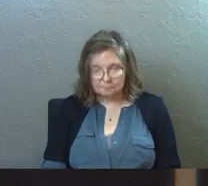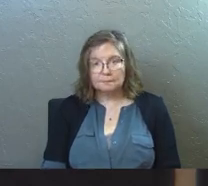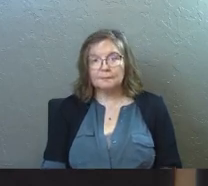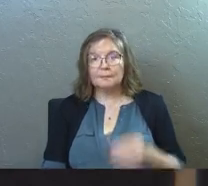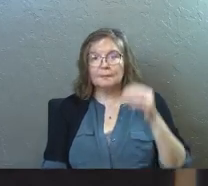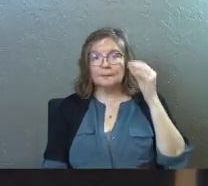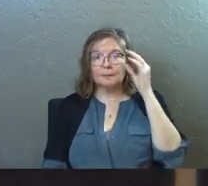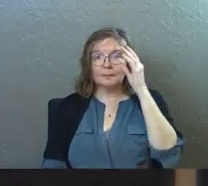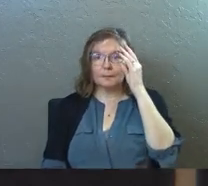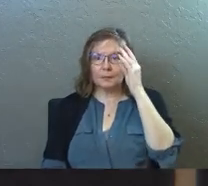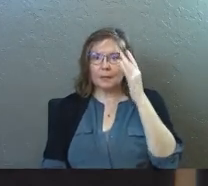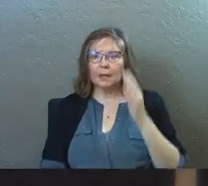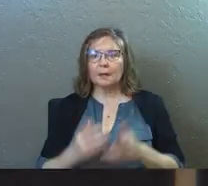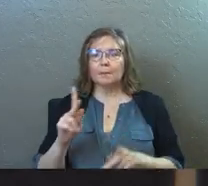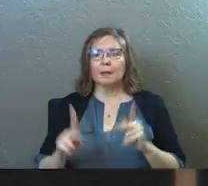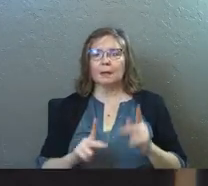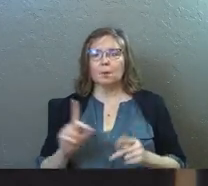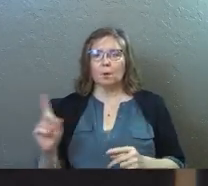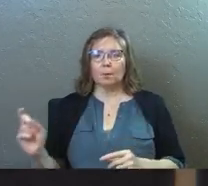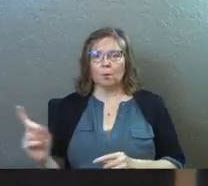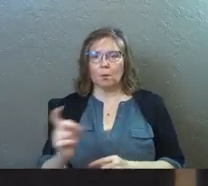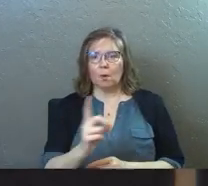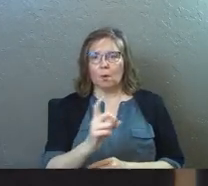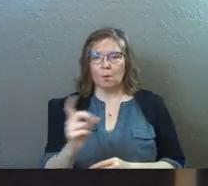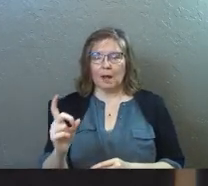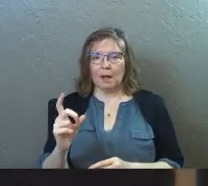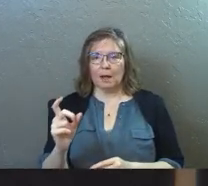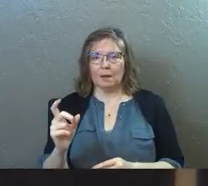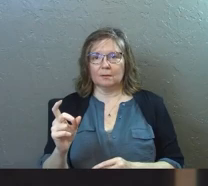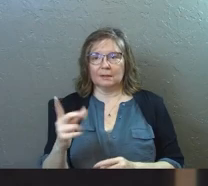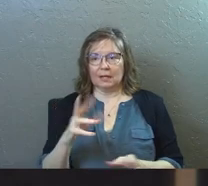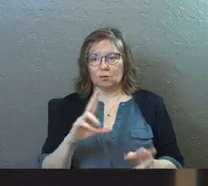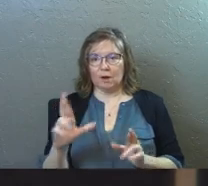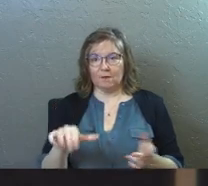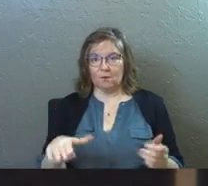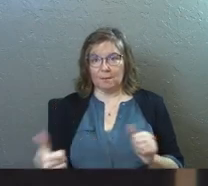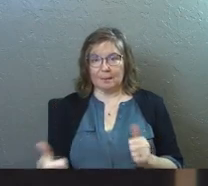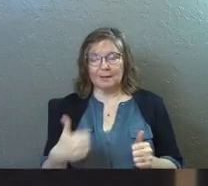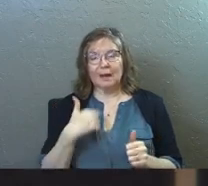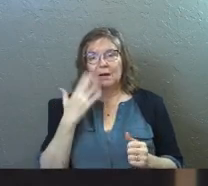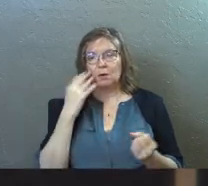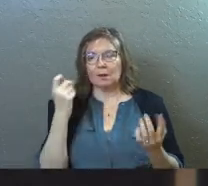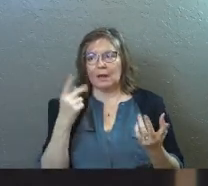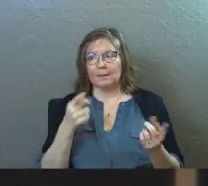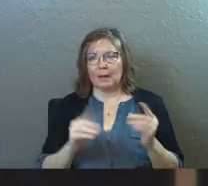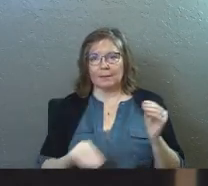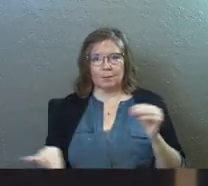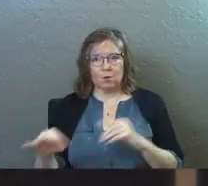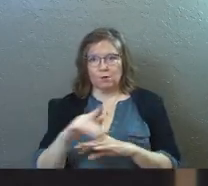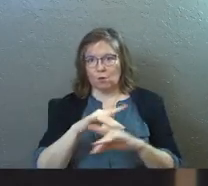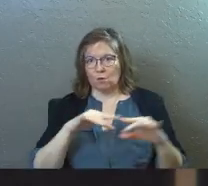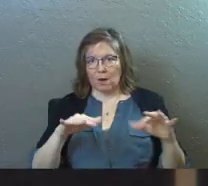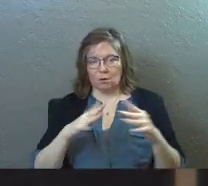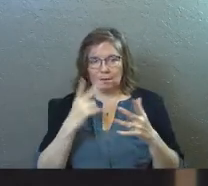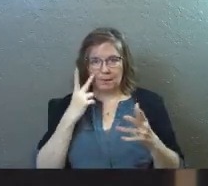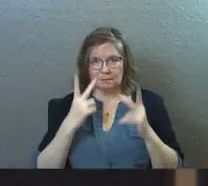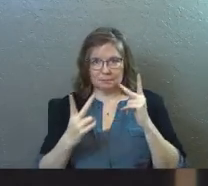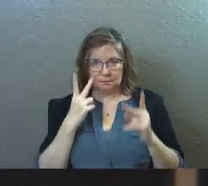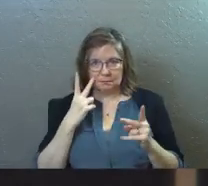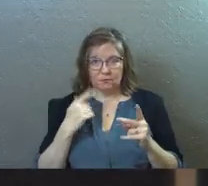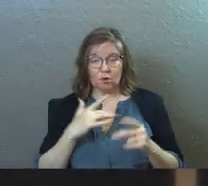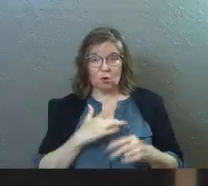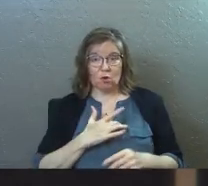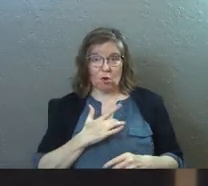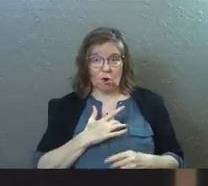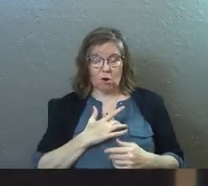There are going be some folks that are going be walking around in the back getting ready for baptisms. And I know there's a lot that might be moving around as